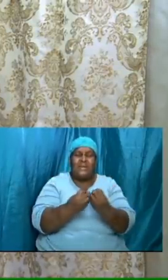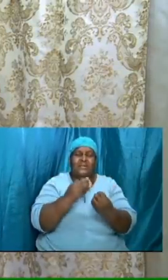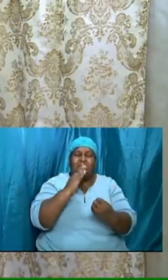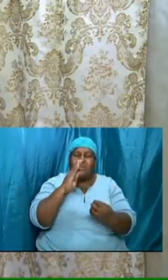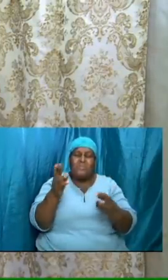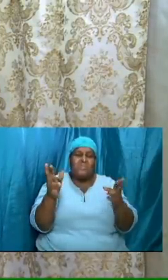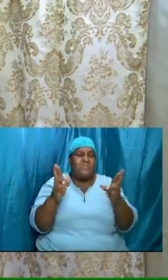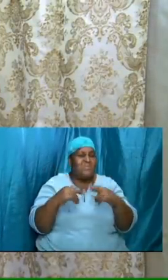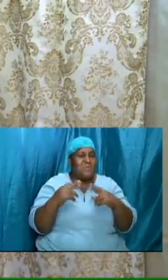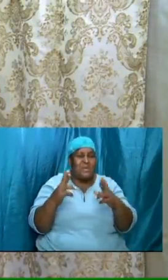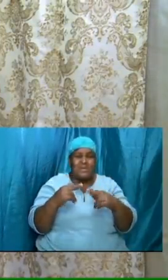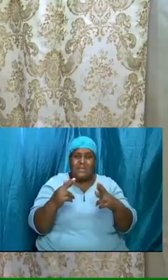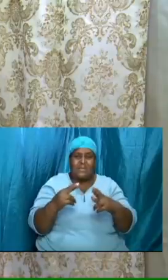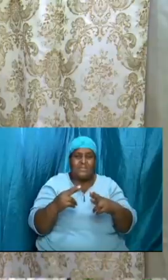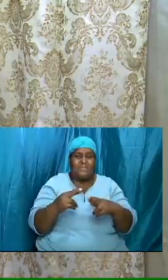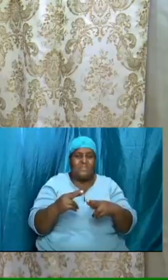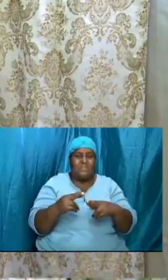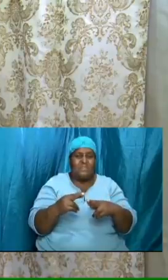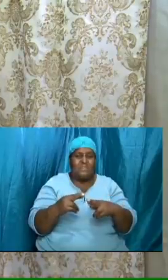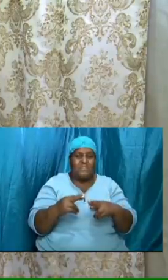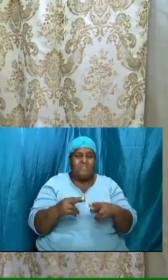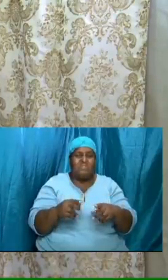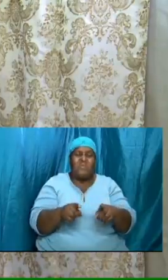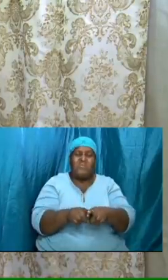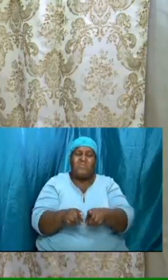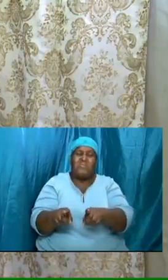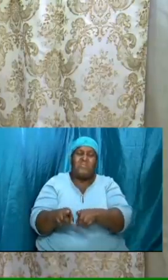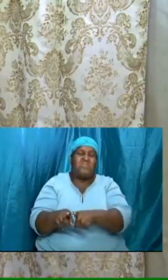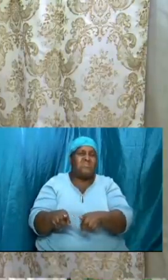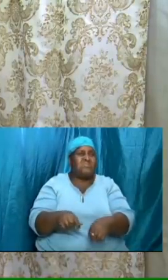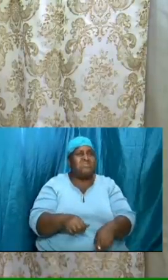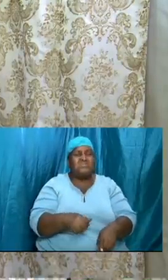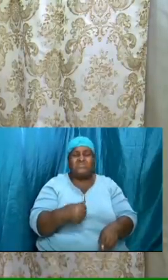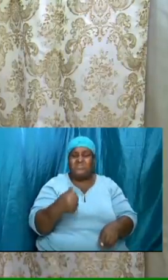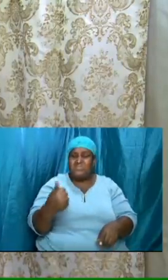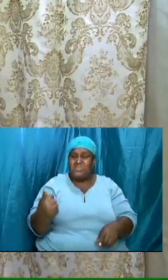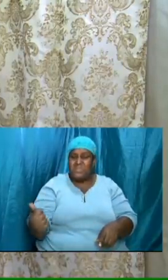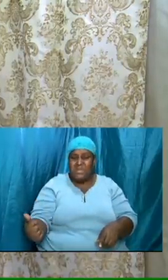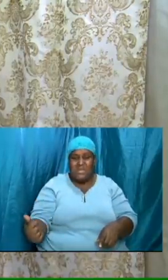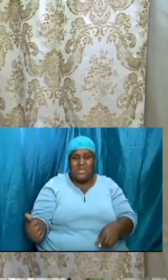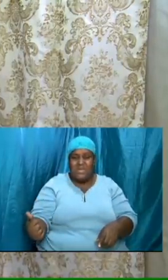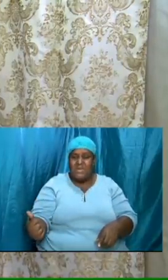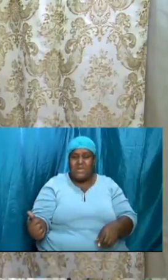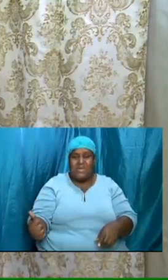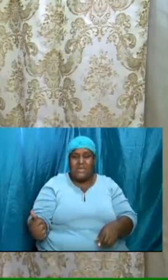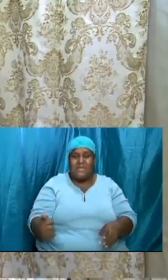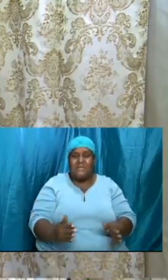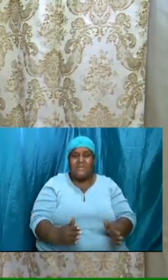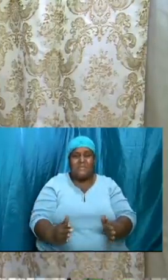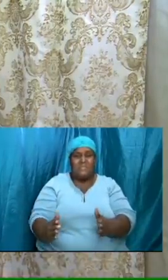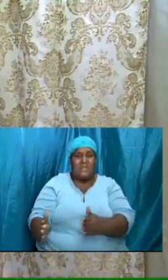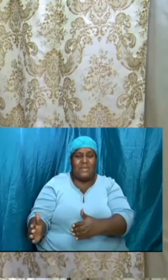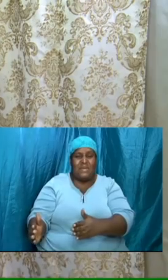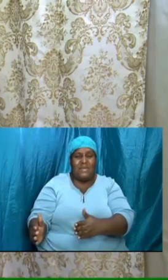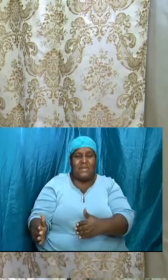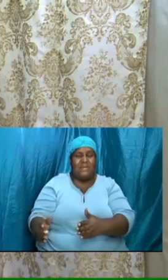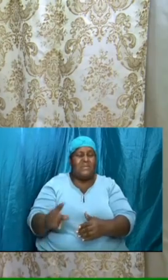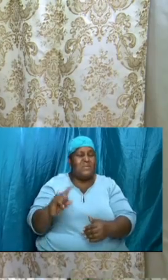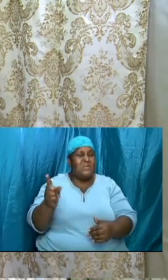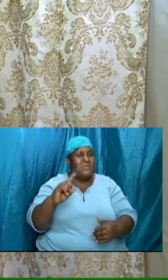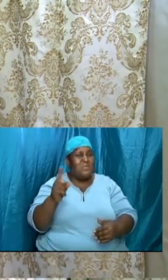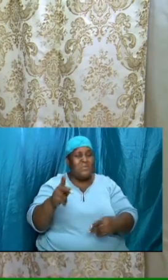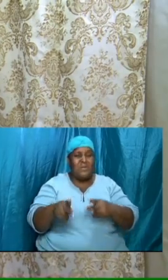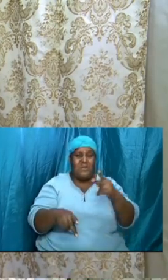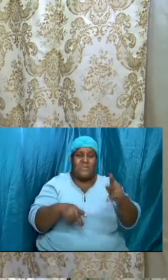also another note, a very somber note, a note where folks have